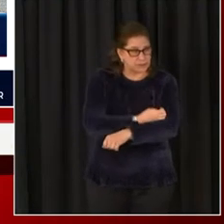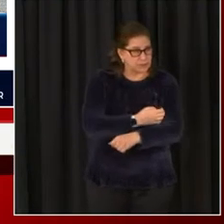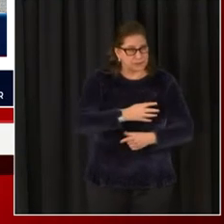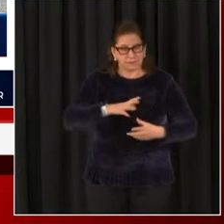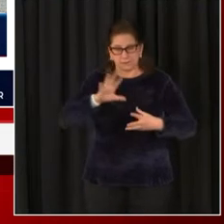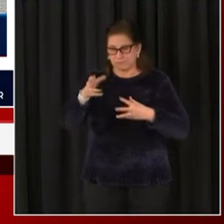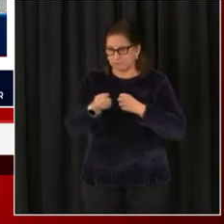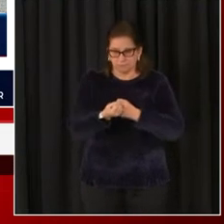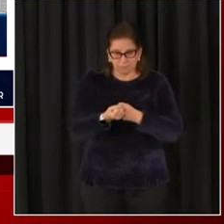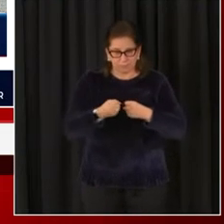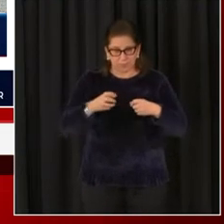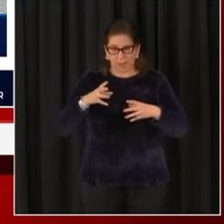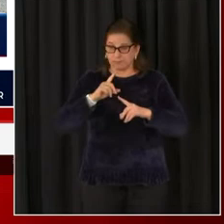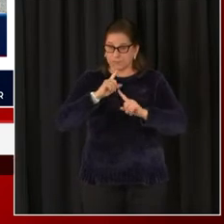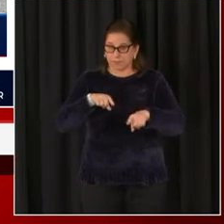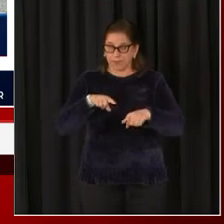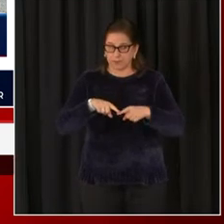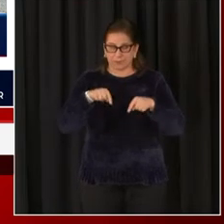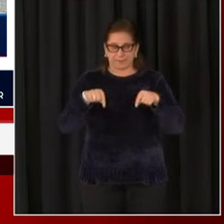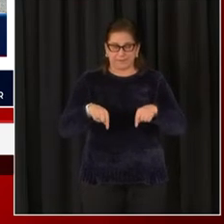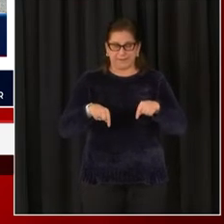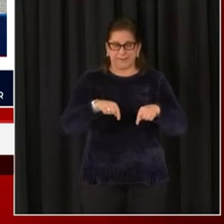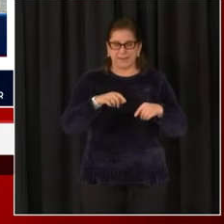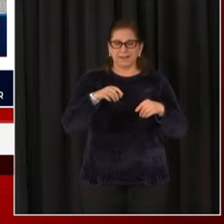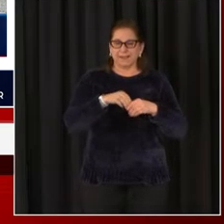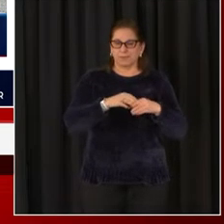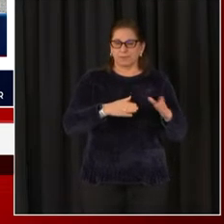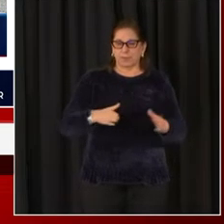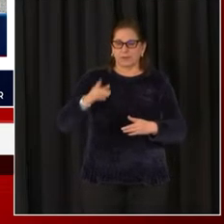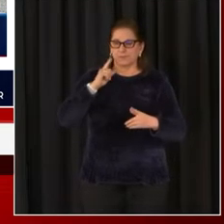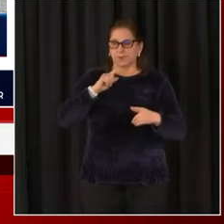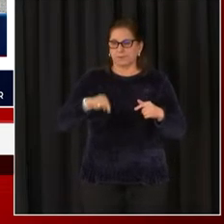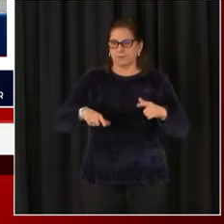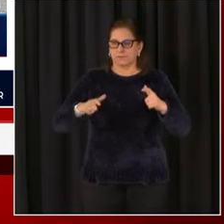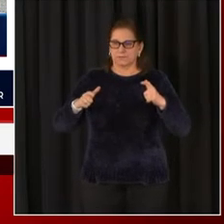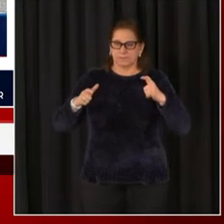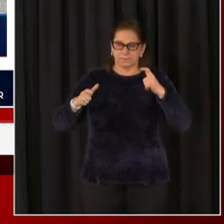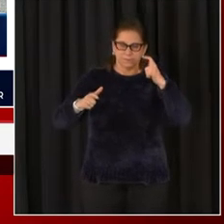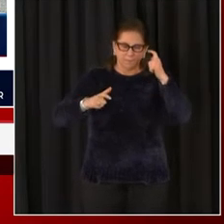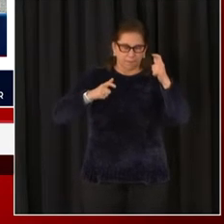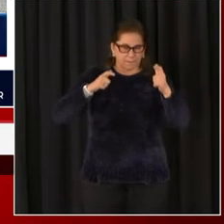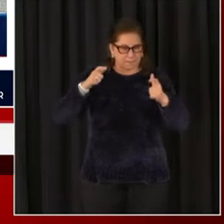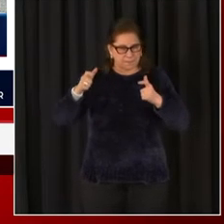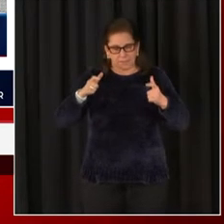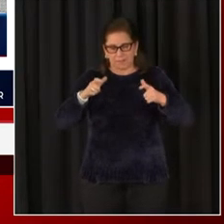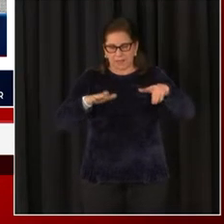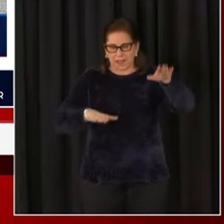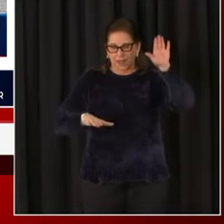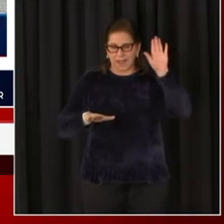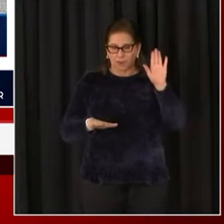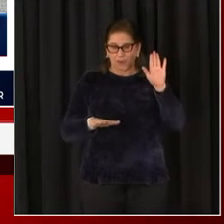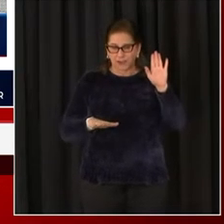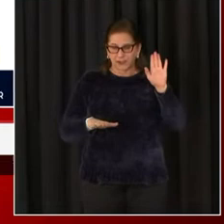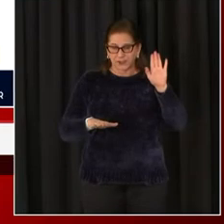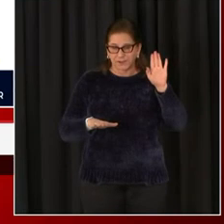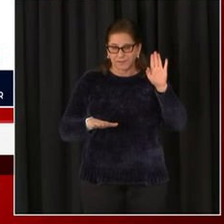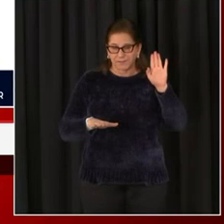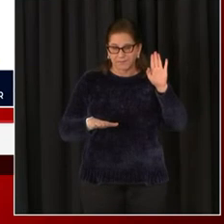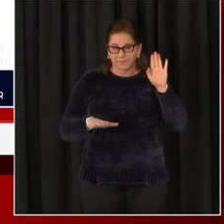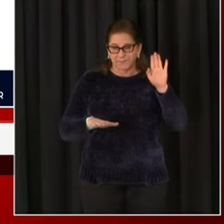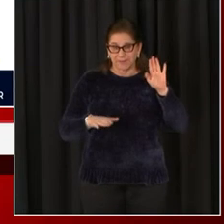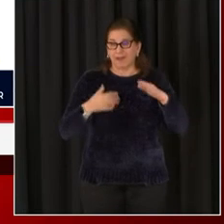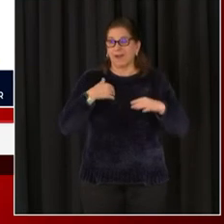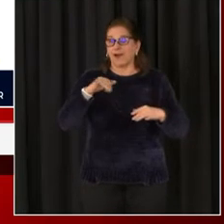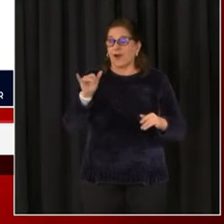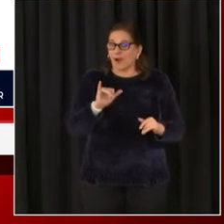the response and the preparation for this year's inauguration. I also want to thank the many local restaurants